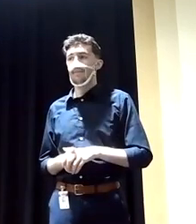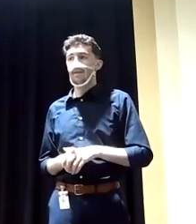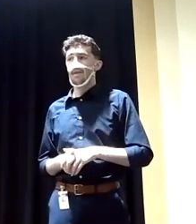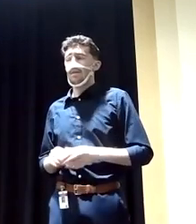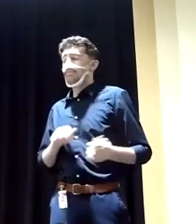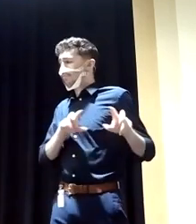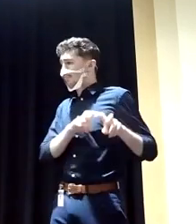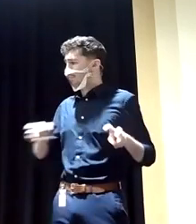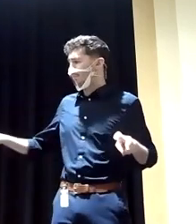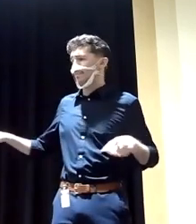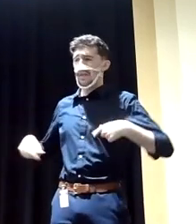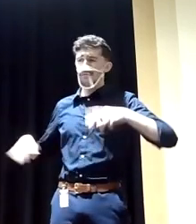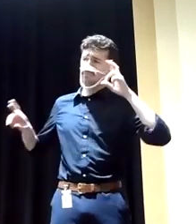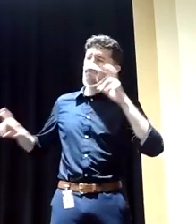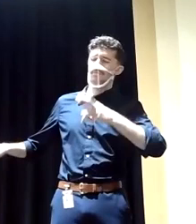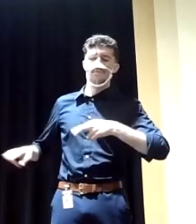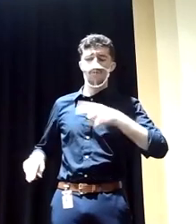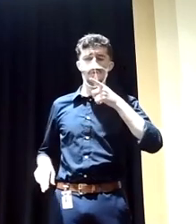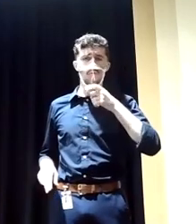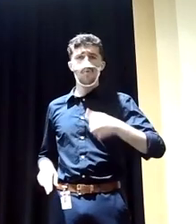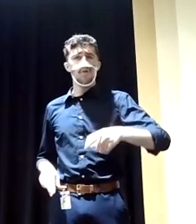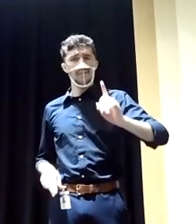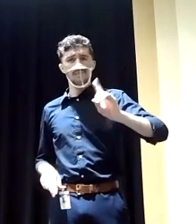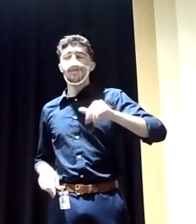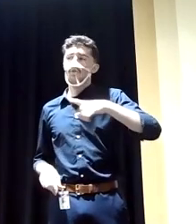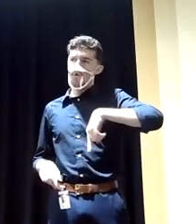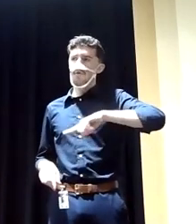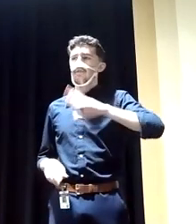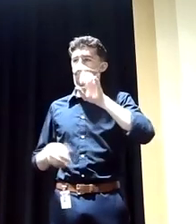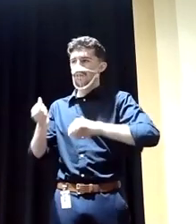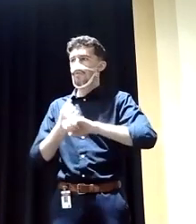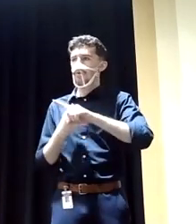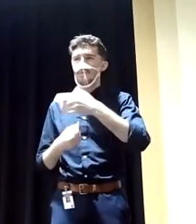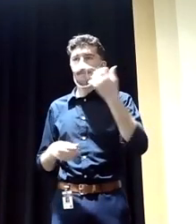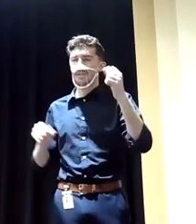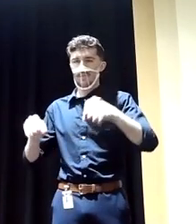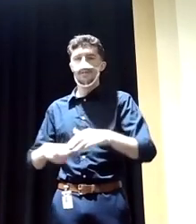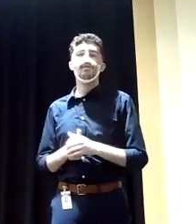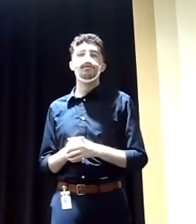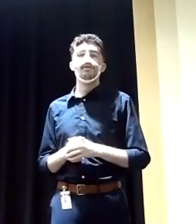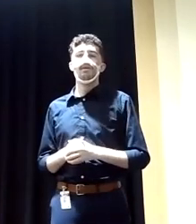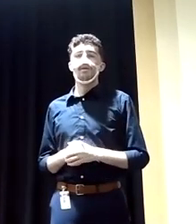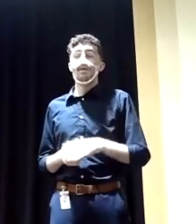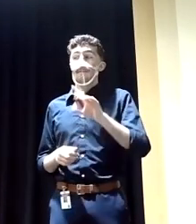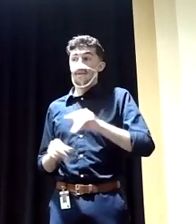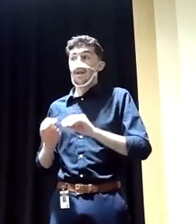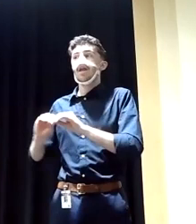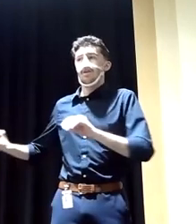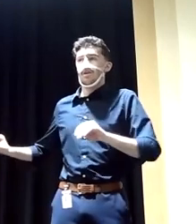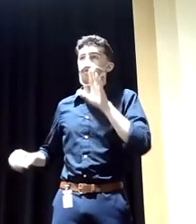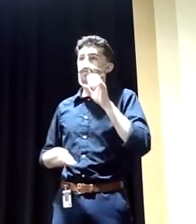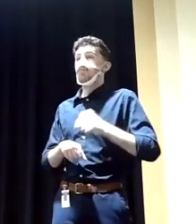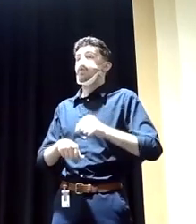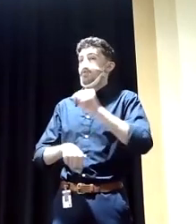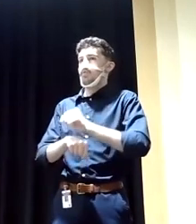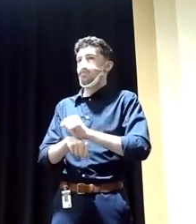who are running here who are Democrats, Democrats, and all of us will serve you well. But I promise you, none of them will remember community the way